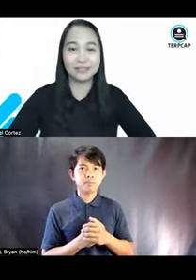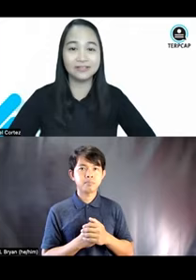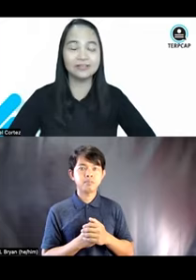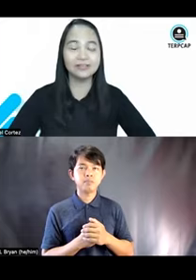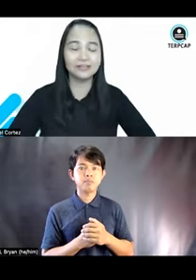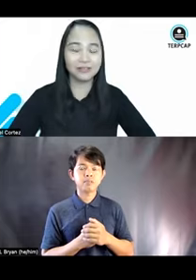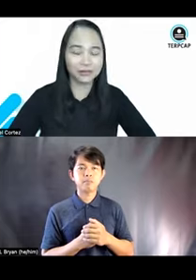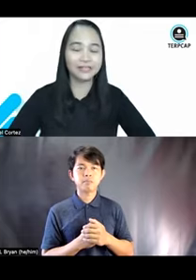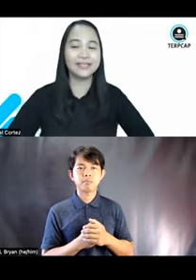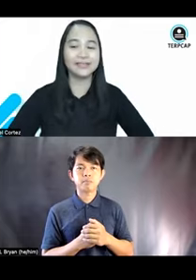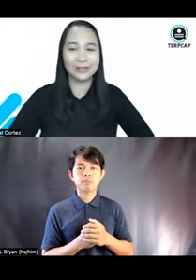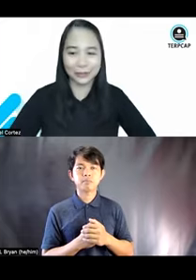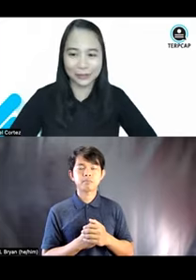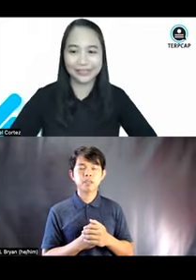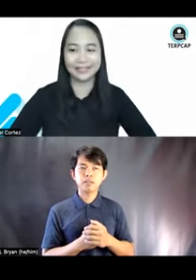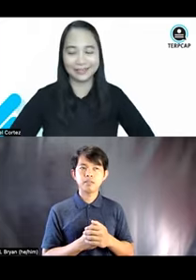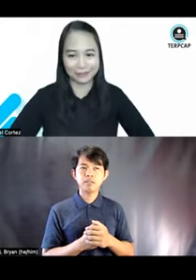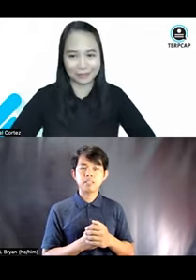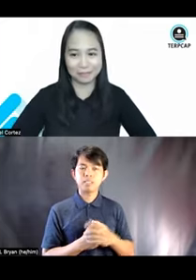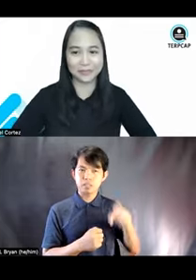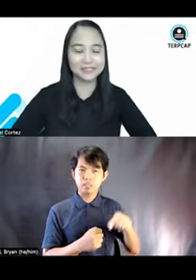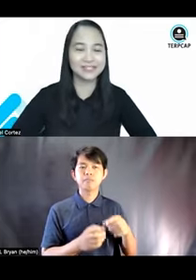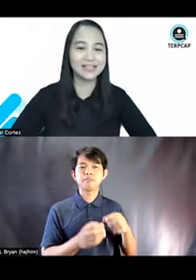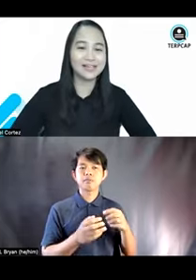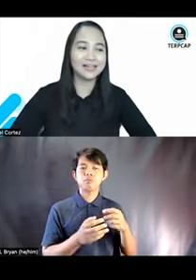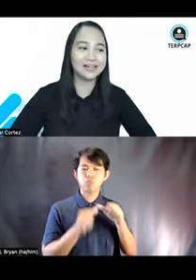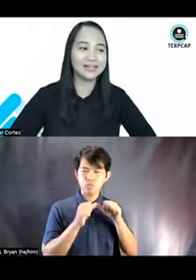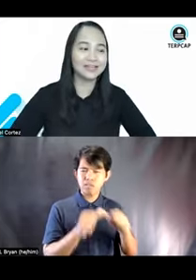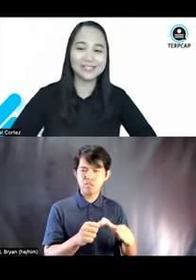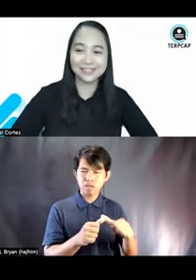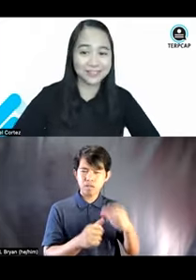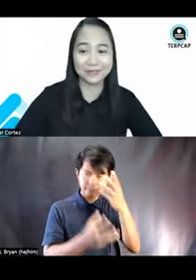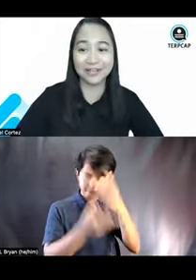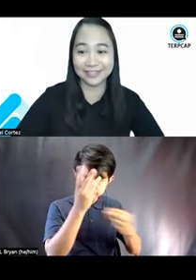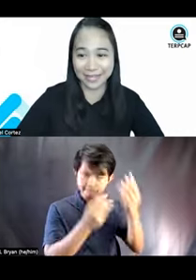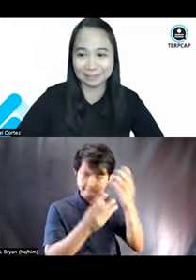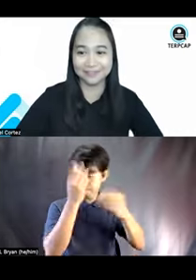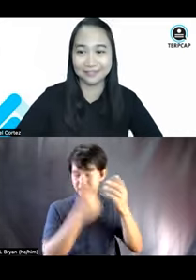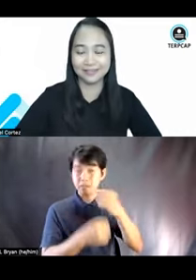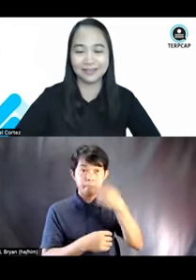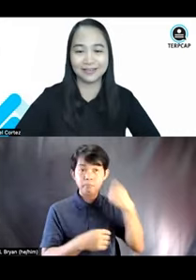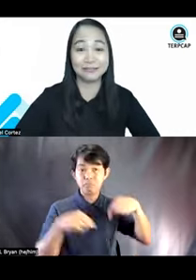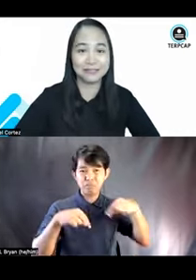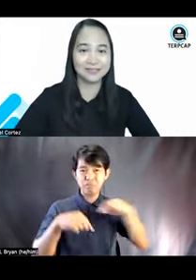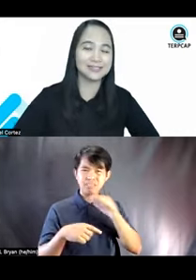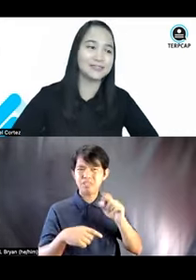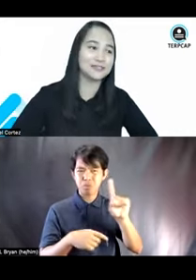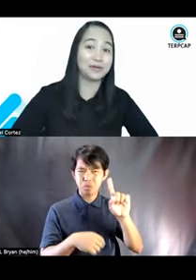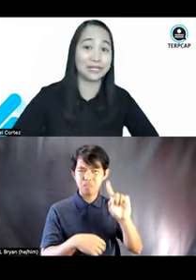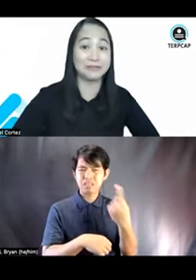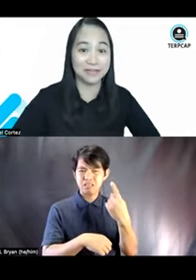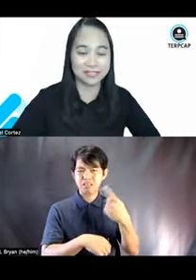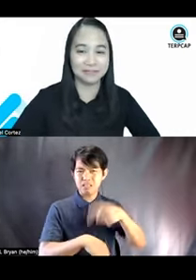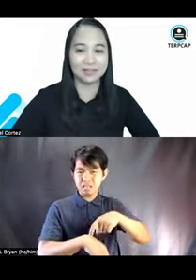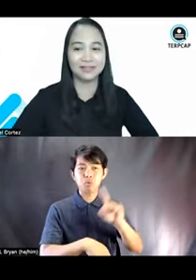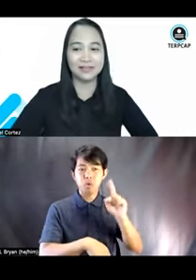on learning, learning and learning because, uh, this is not just a one-time, uh, thing. This is not just a